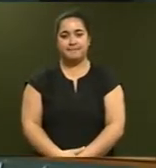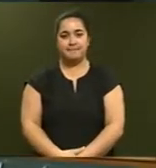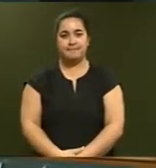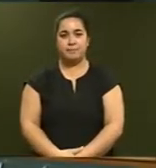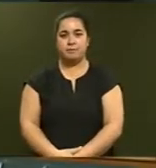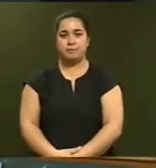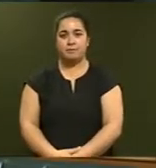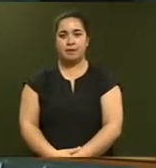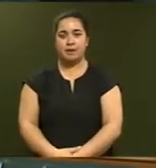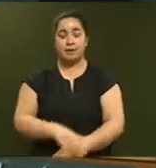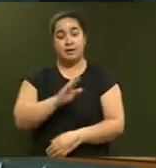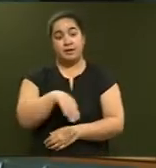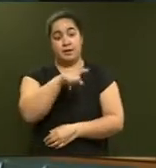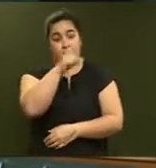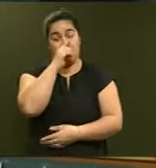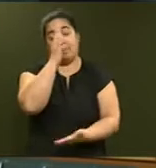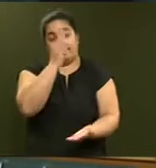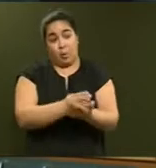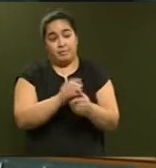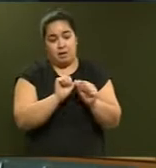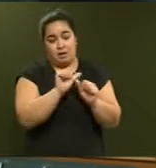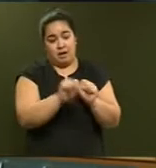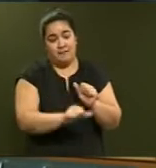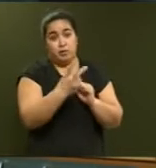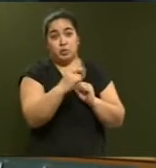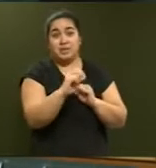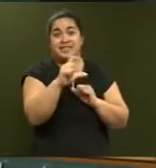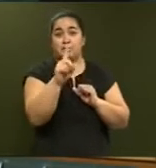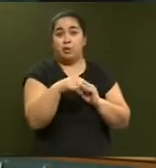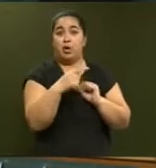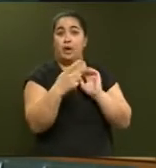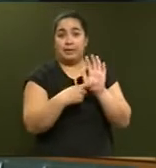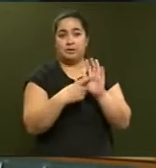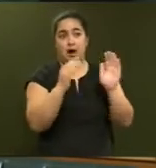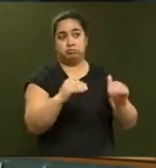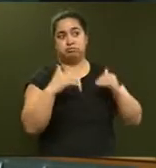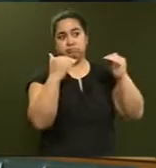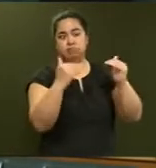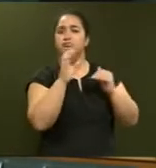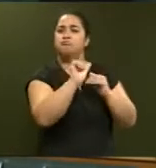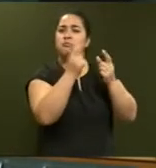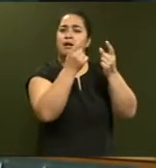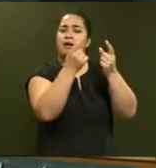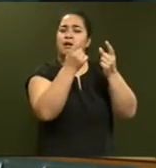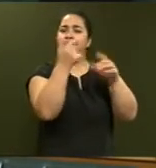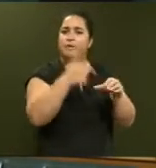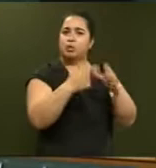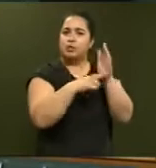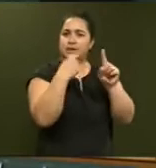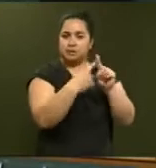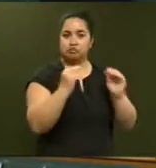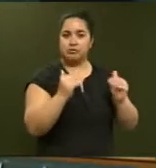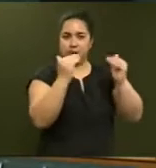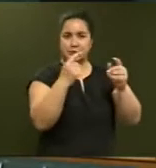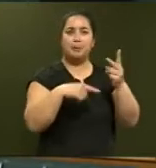Can he confirm that after this $0.20 a litre price movement, his fuel tax increases and regional fuel taxes will